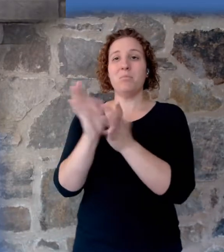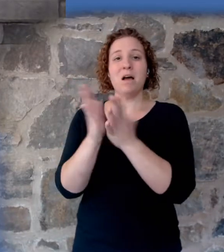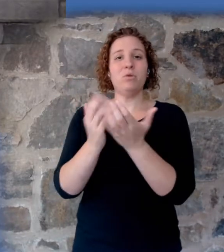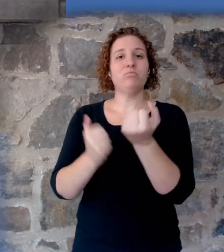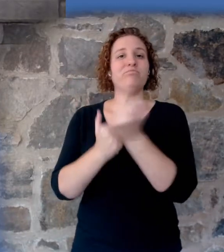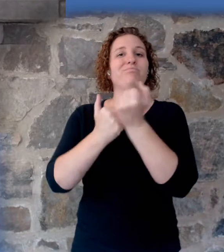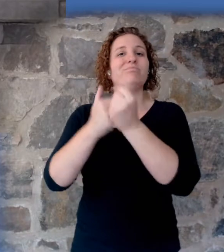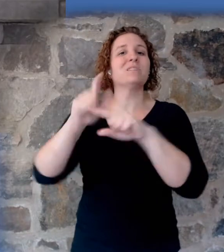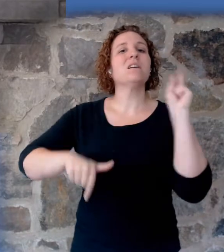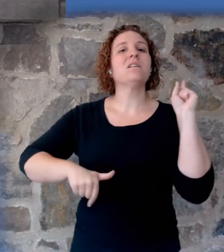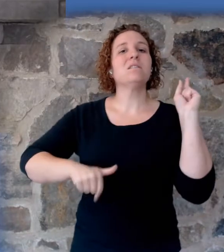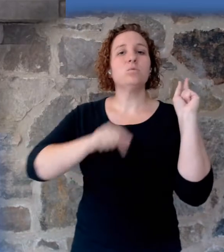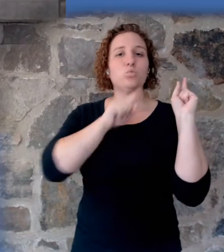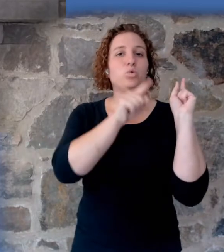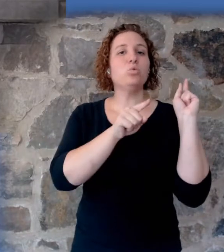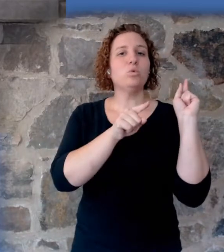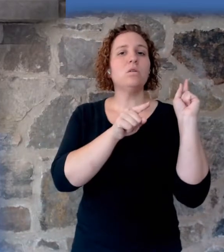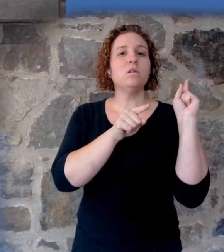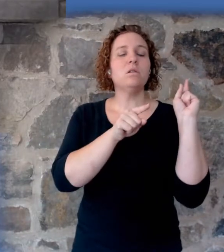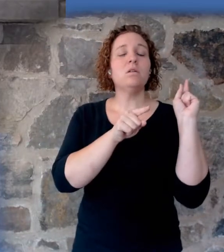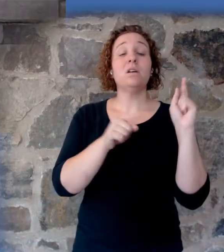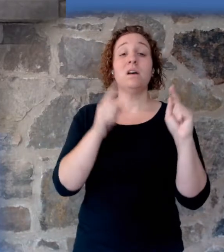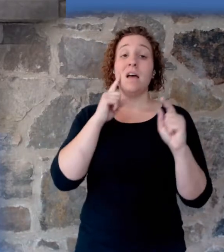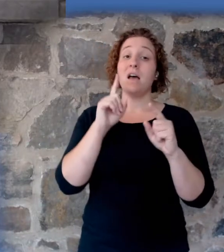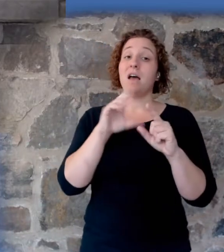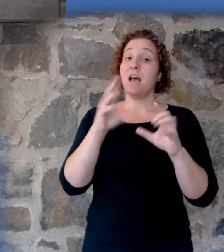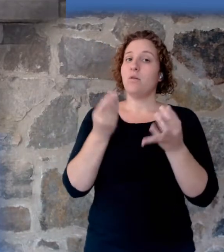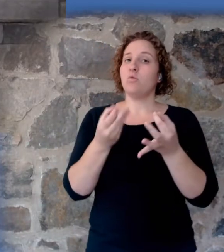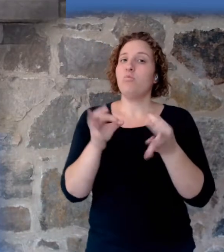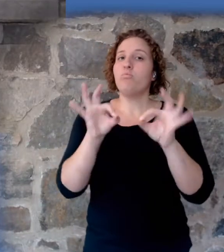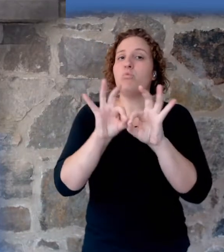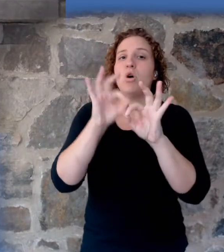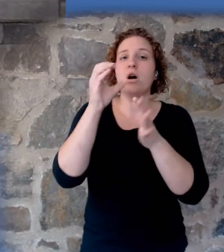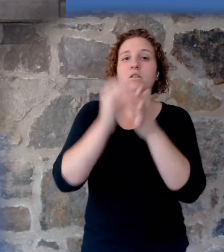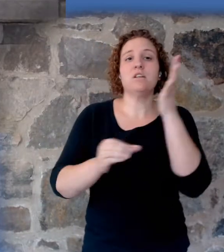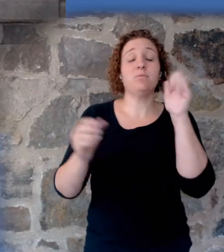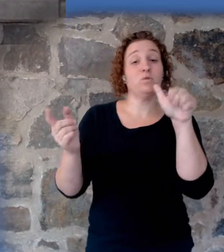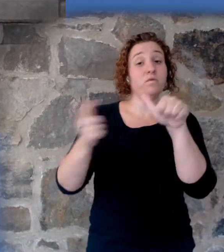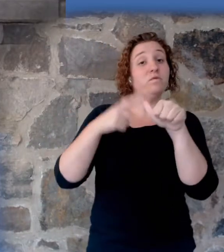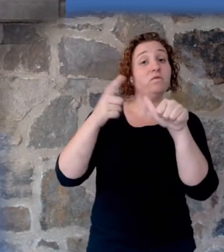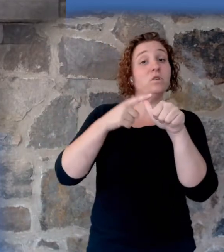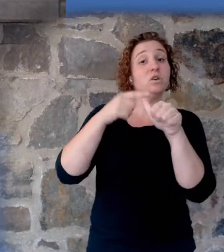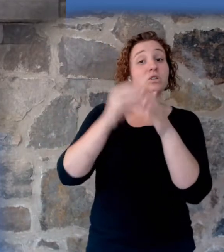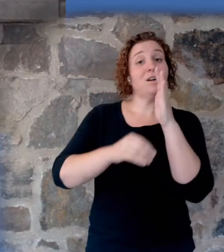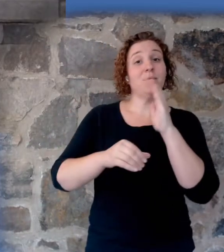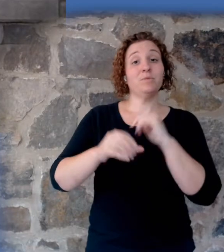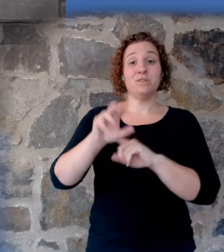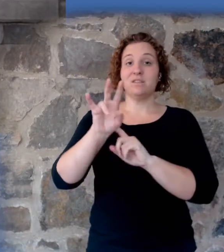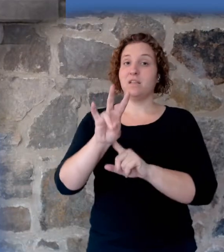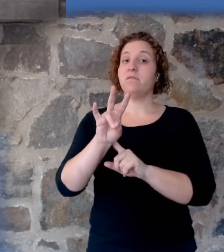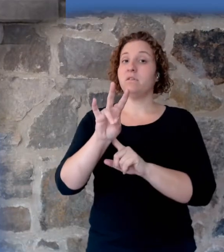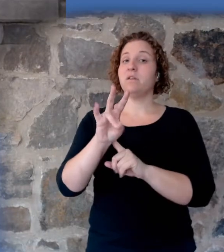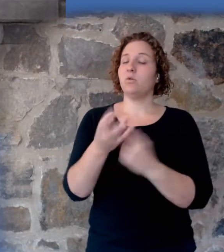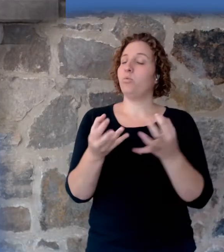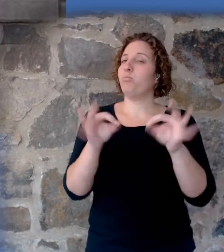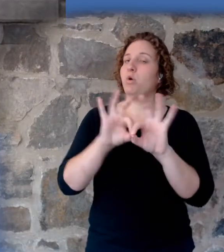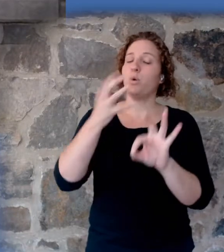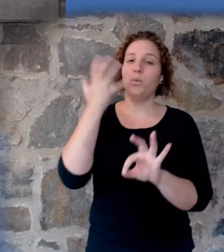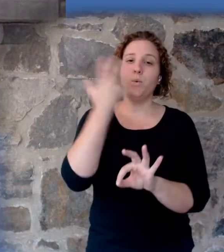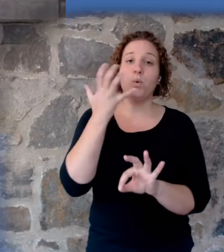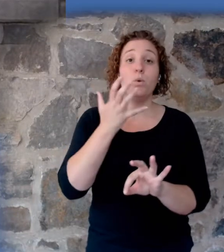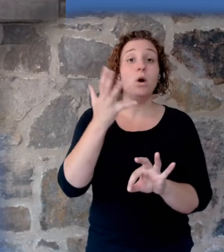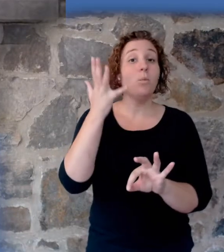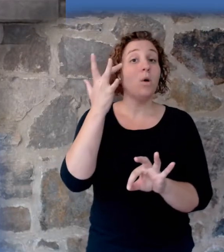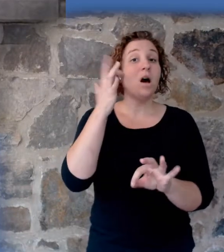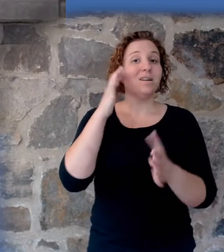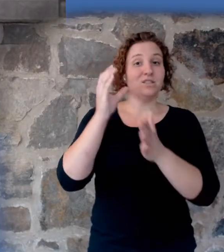And a pivotal key chapter to those first 11 chapters is chapter 7. Because in chapter 7, it is